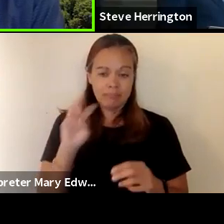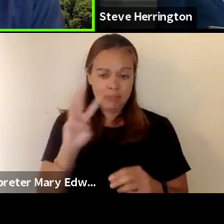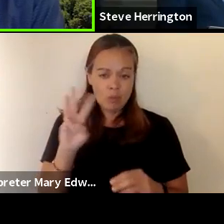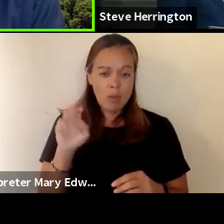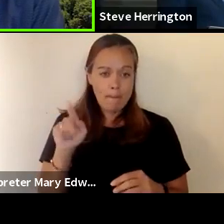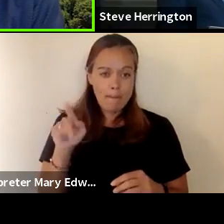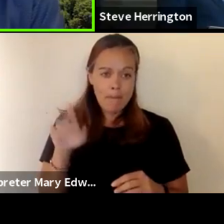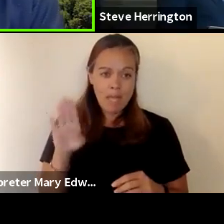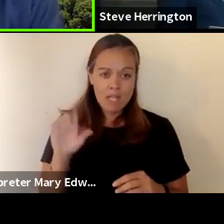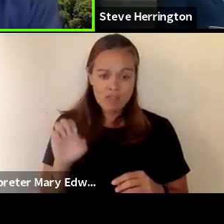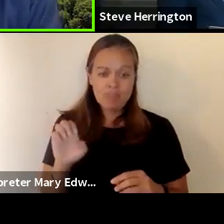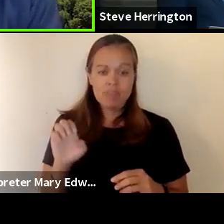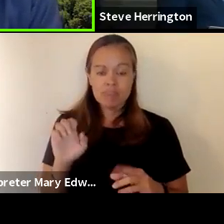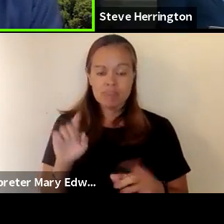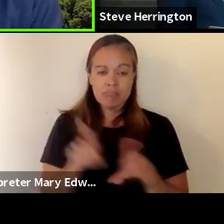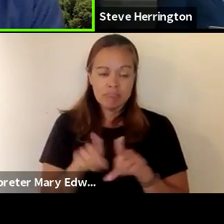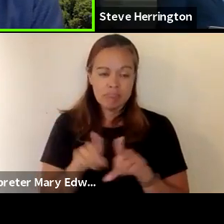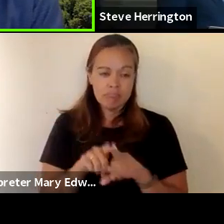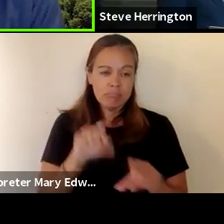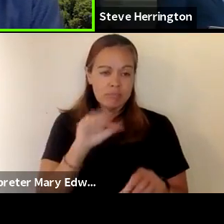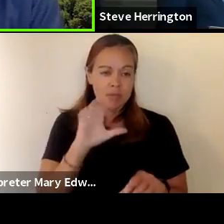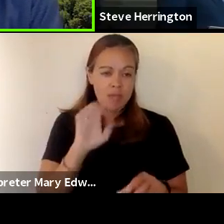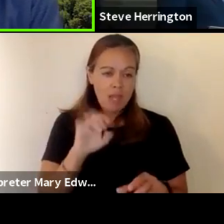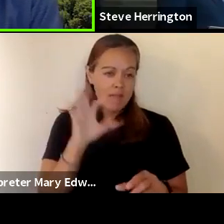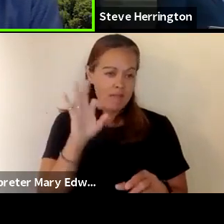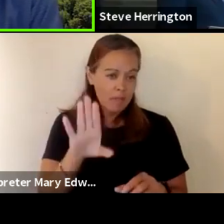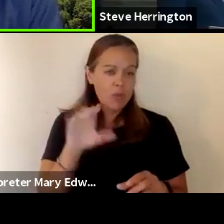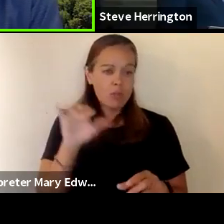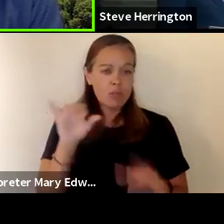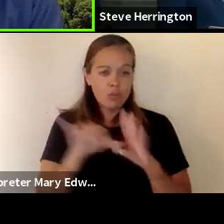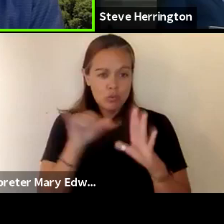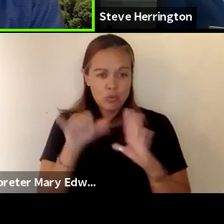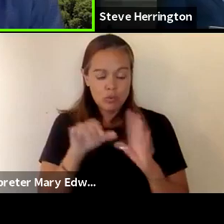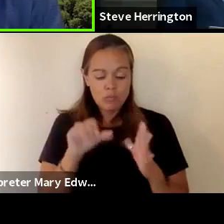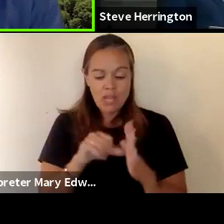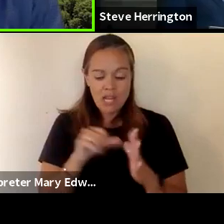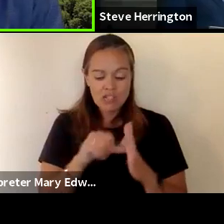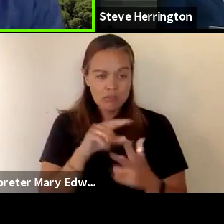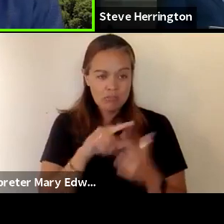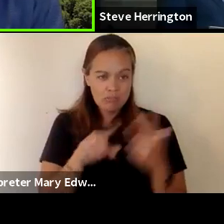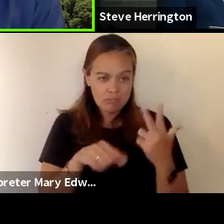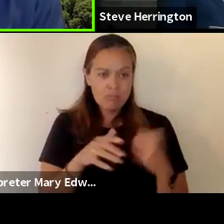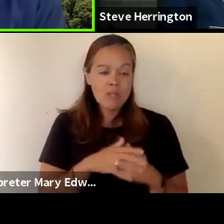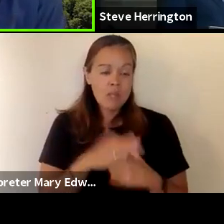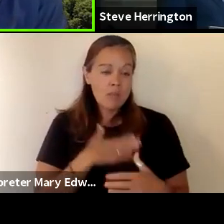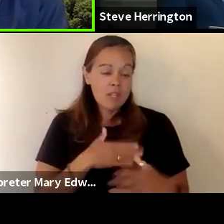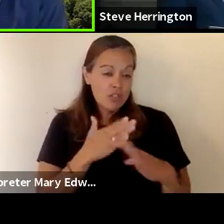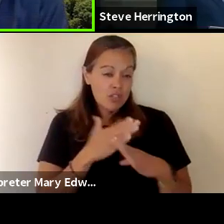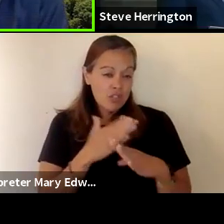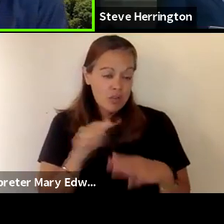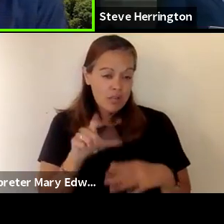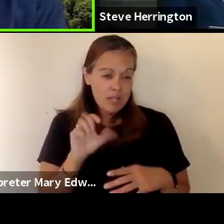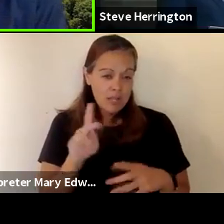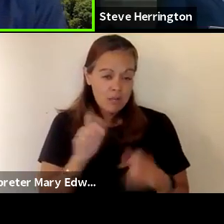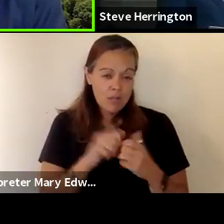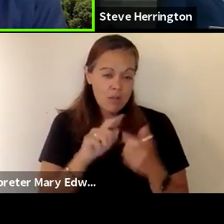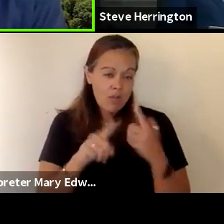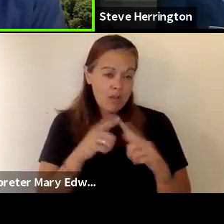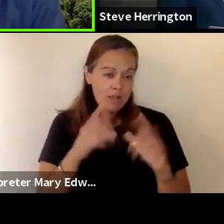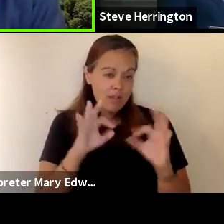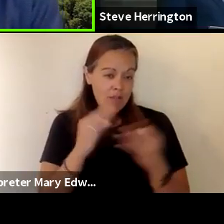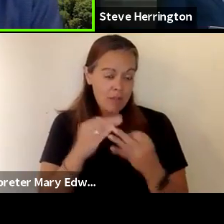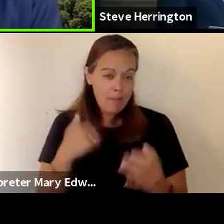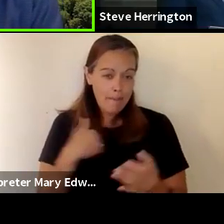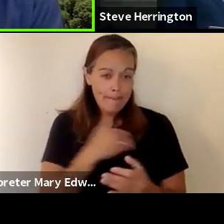as well as on the sonoma county facebook and youtube pages so please uh share this link with your friends and family